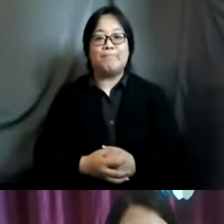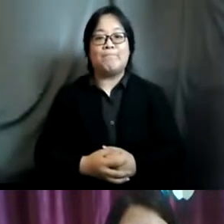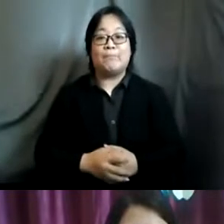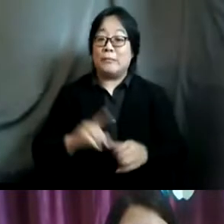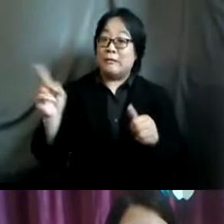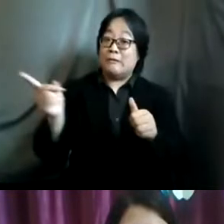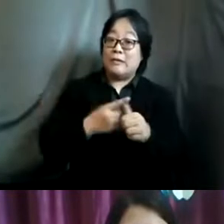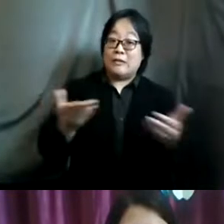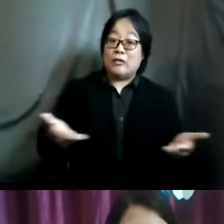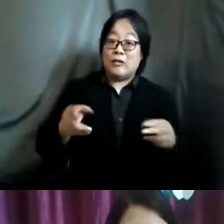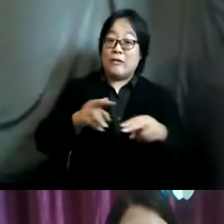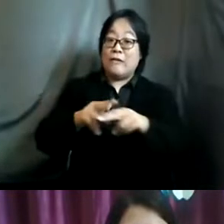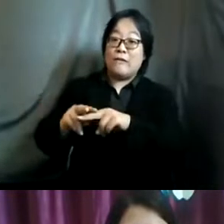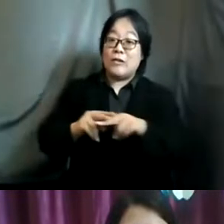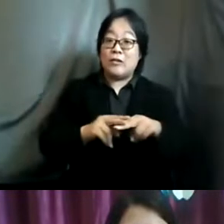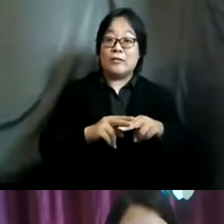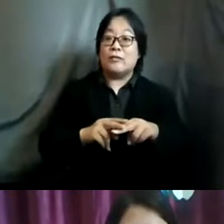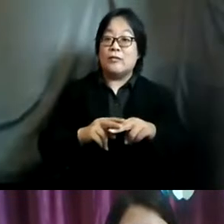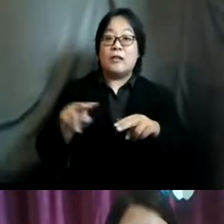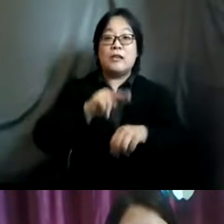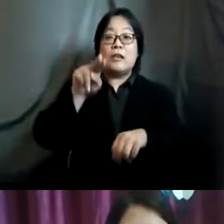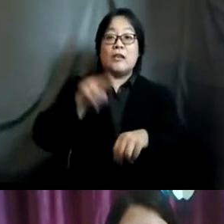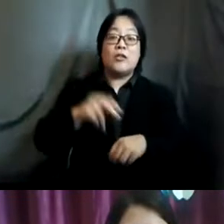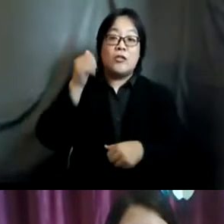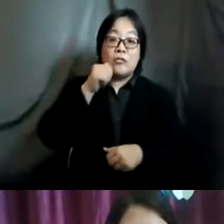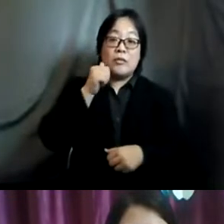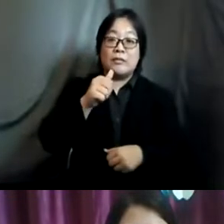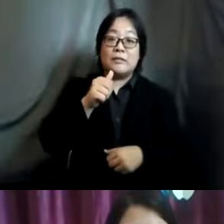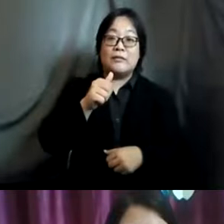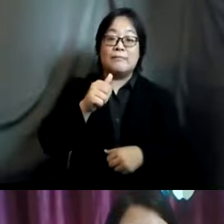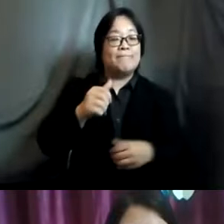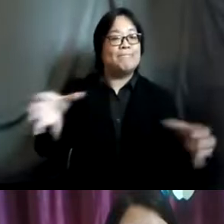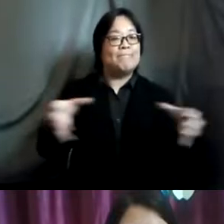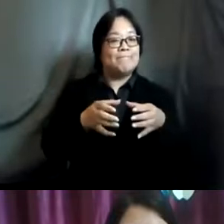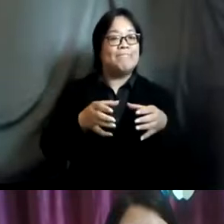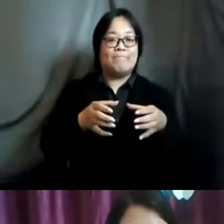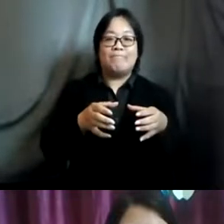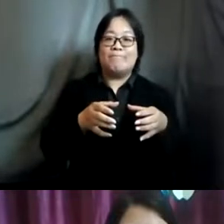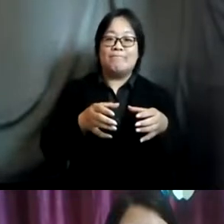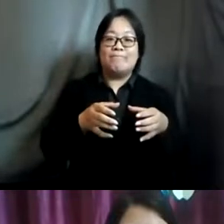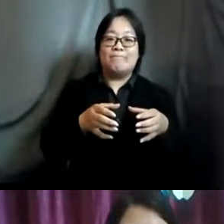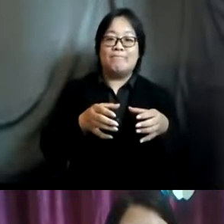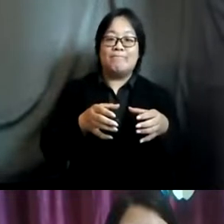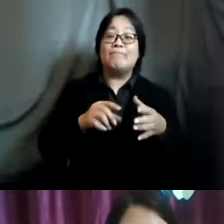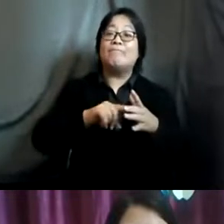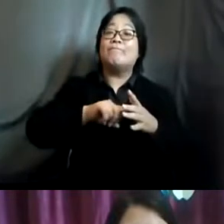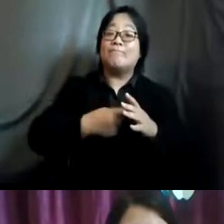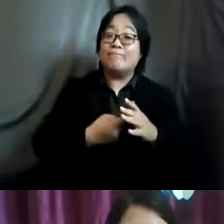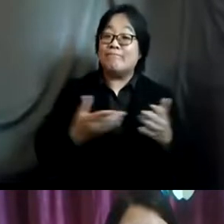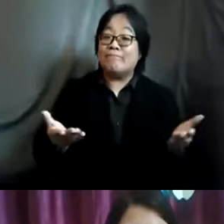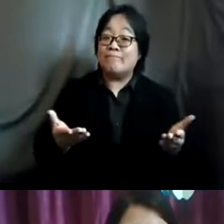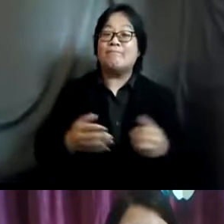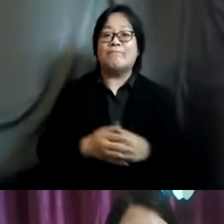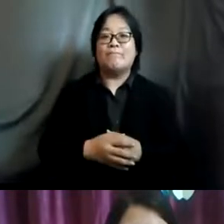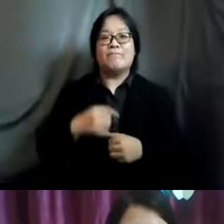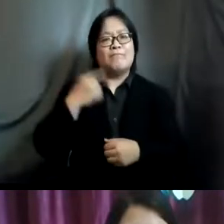fiji one thing that the national women's um machinery has embarked on uh i guess one of the